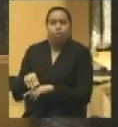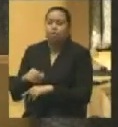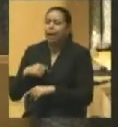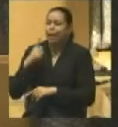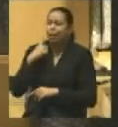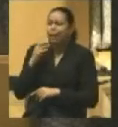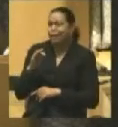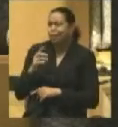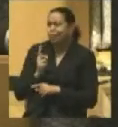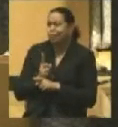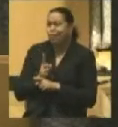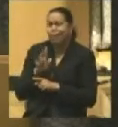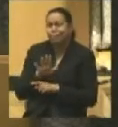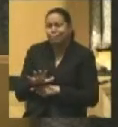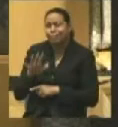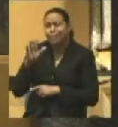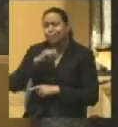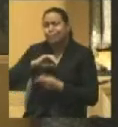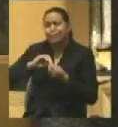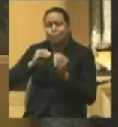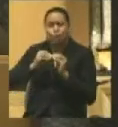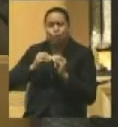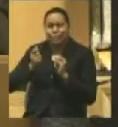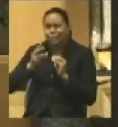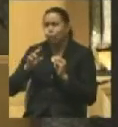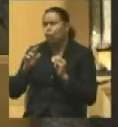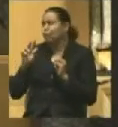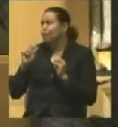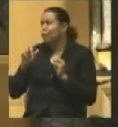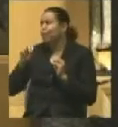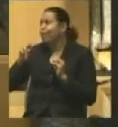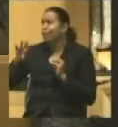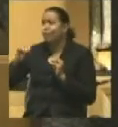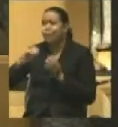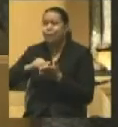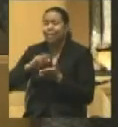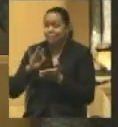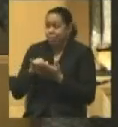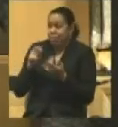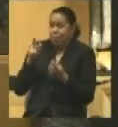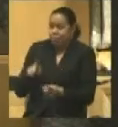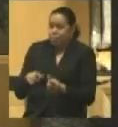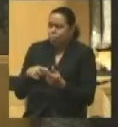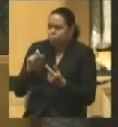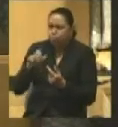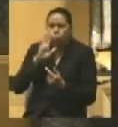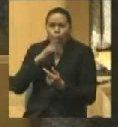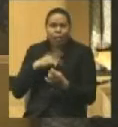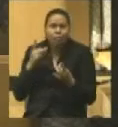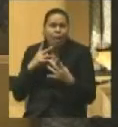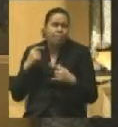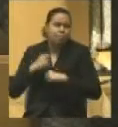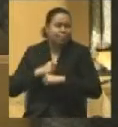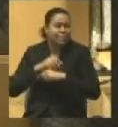estimated number, which was in the tens of thousands, if anything like that had occurred, what? There would have been violence in the streets